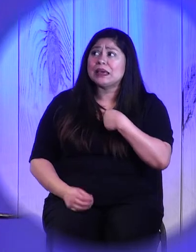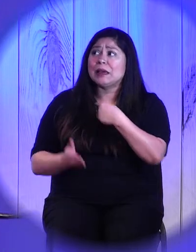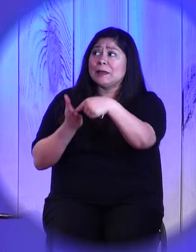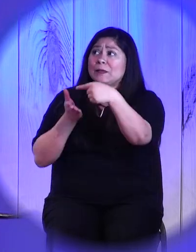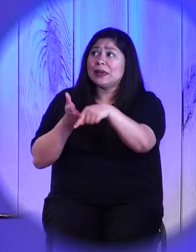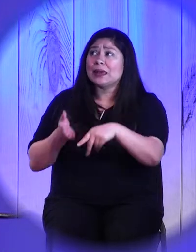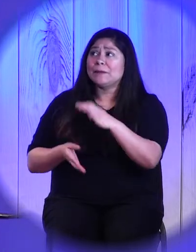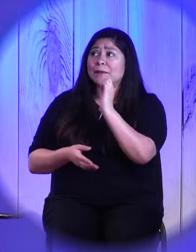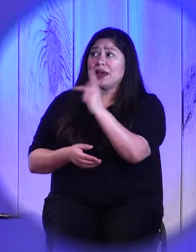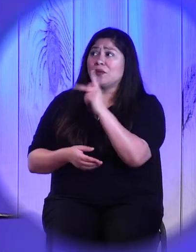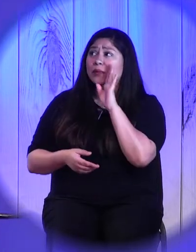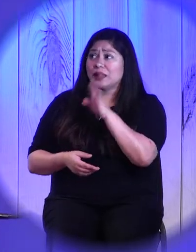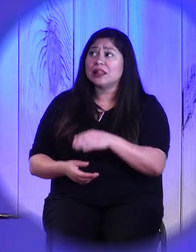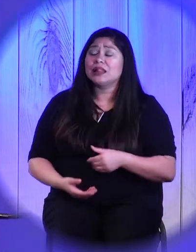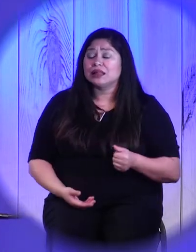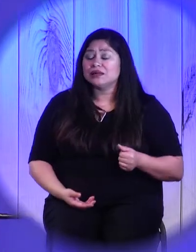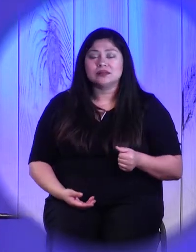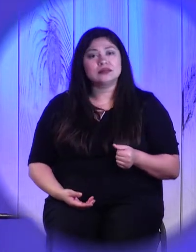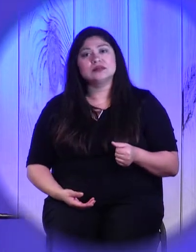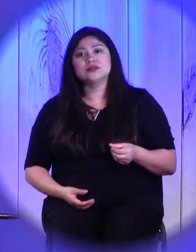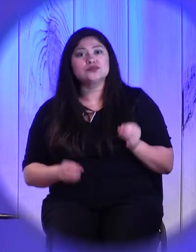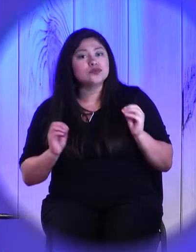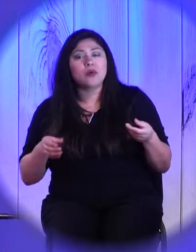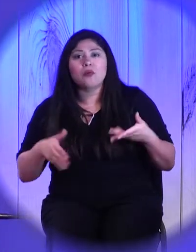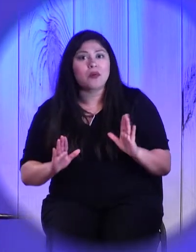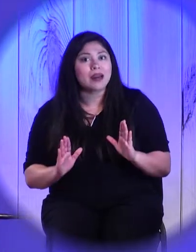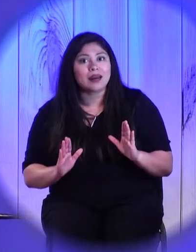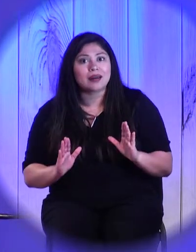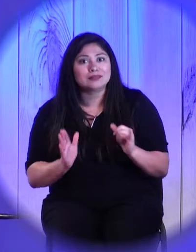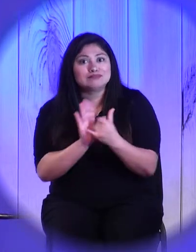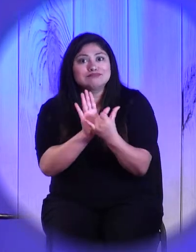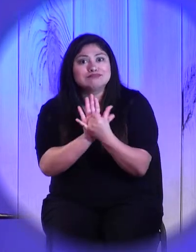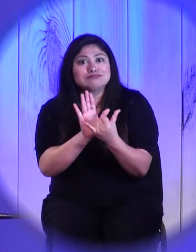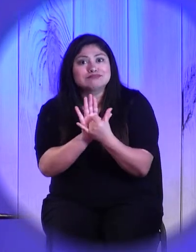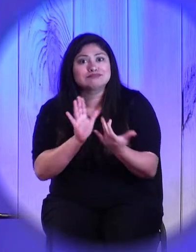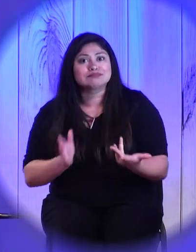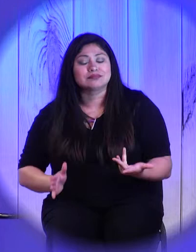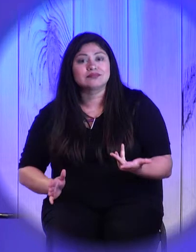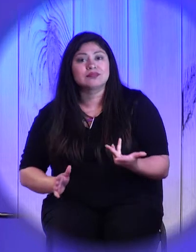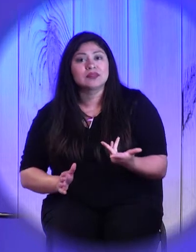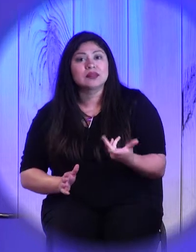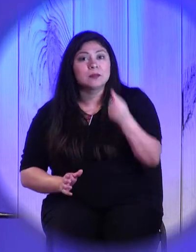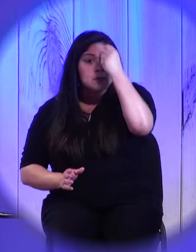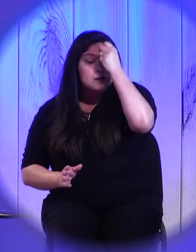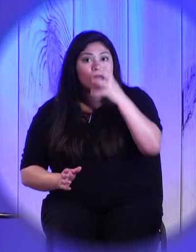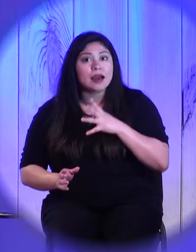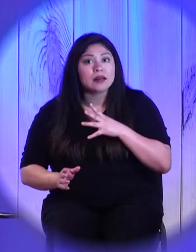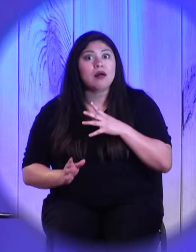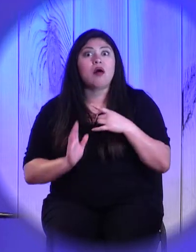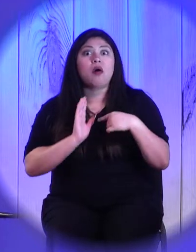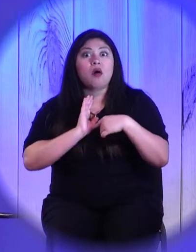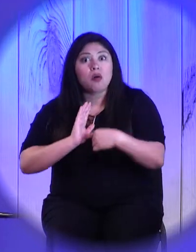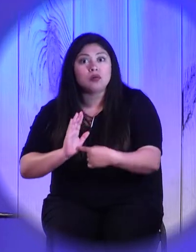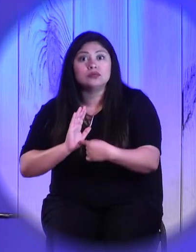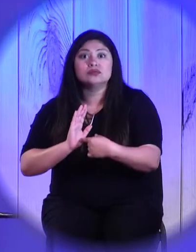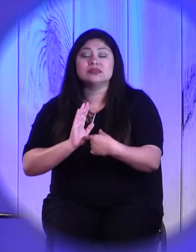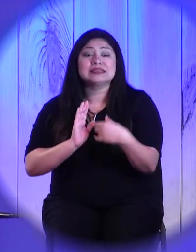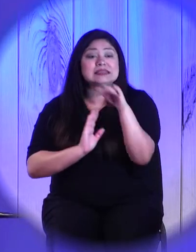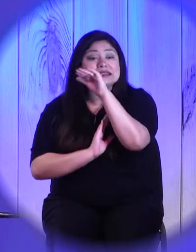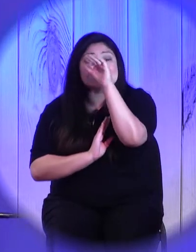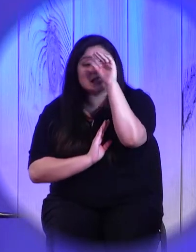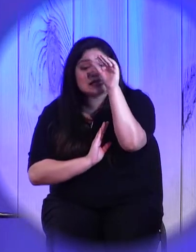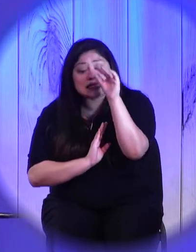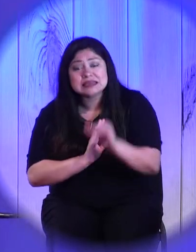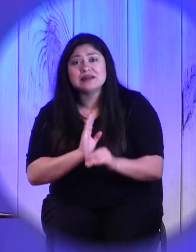that he could pay him back. That was the whole point of this part of the story that the man owed his master so much it could never be paid